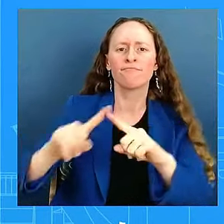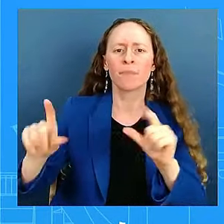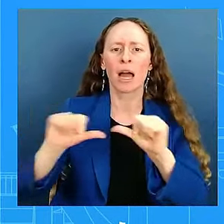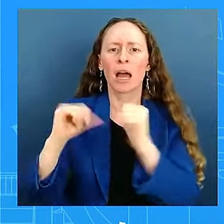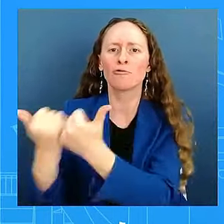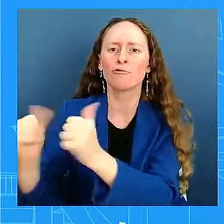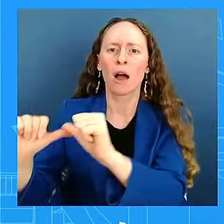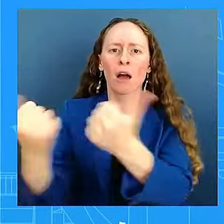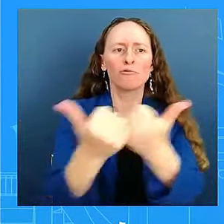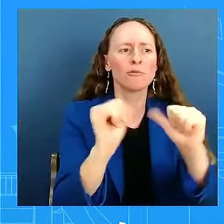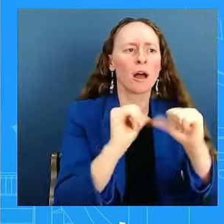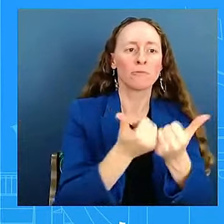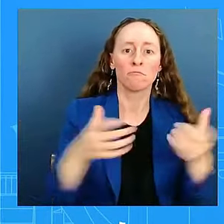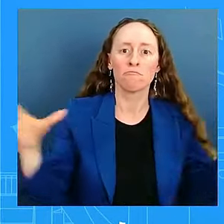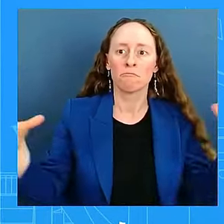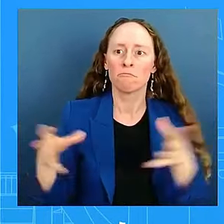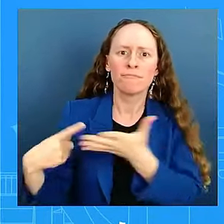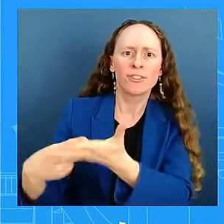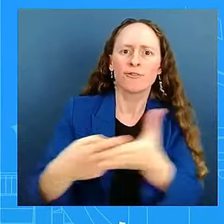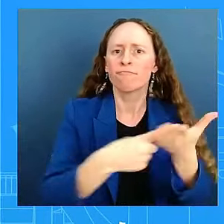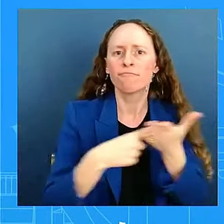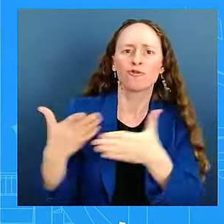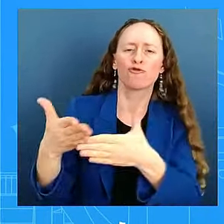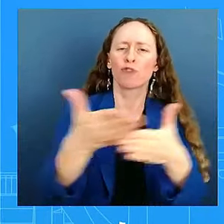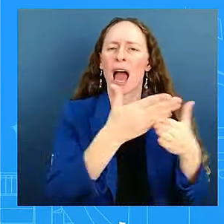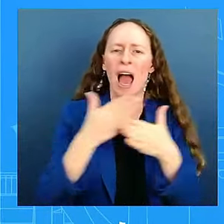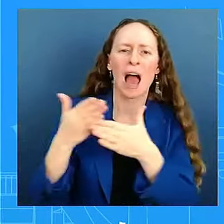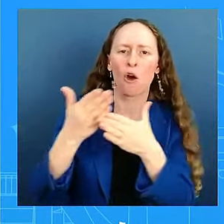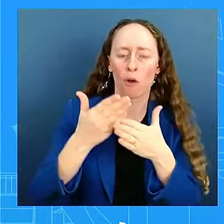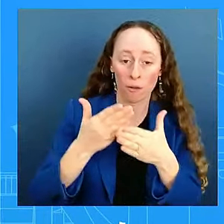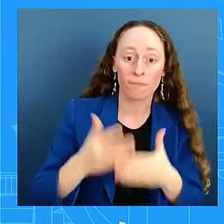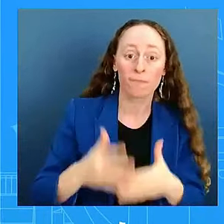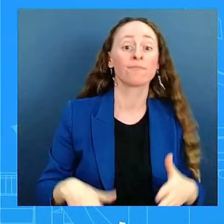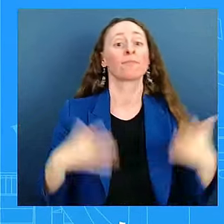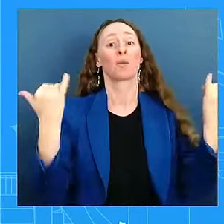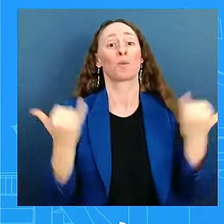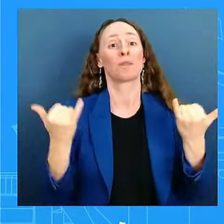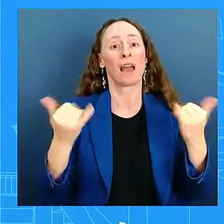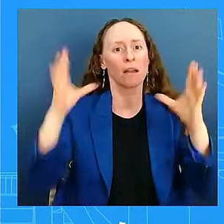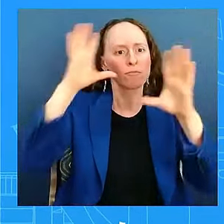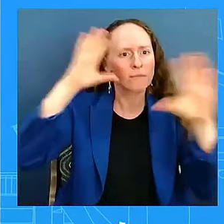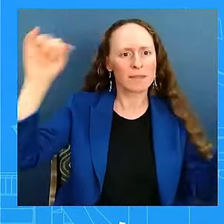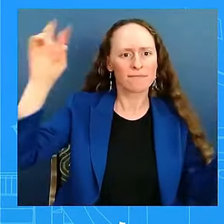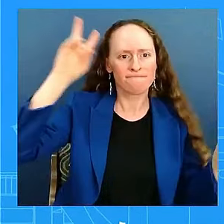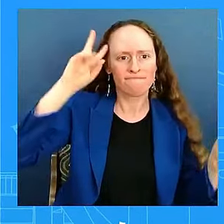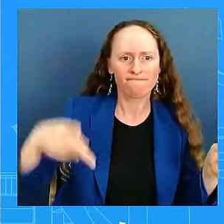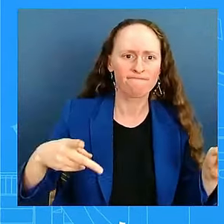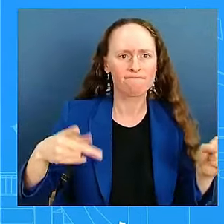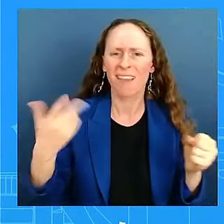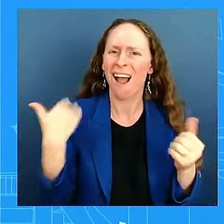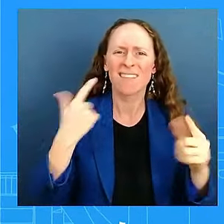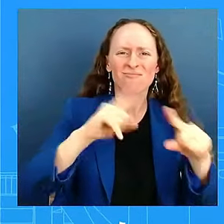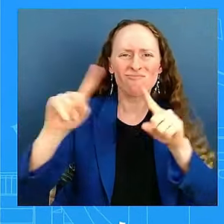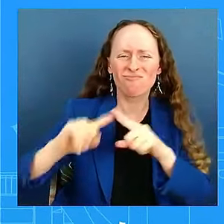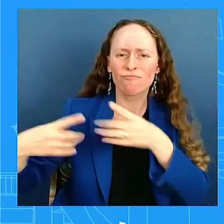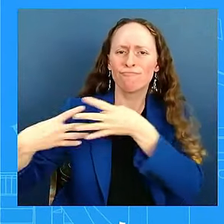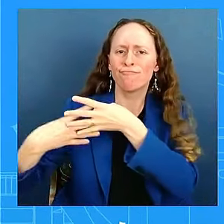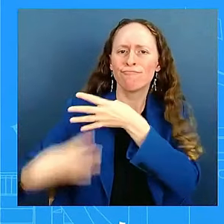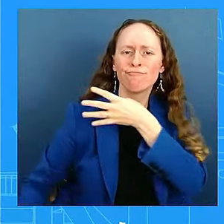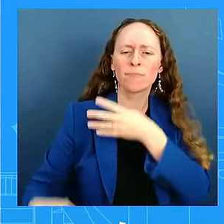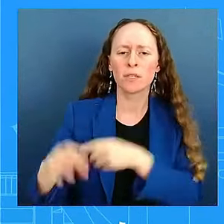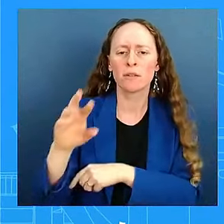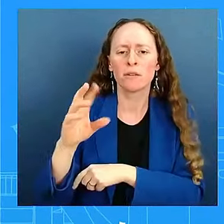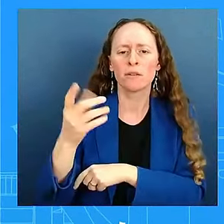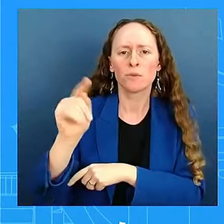the Biden-Harris administration continues to use every tool available to get assistance and resources to the communities that need them the most.